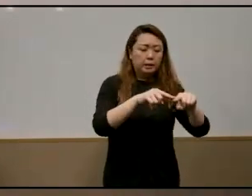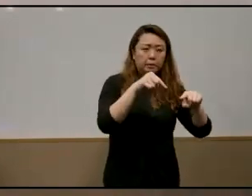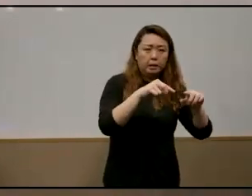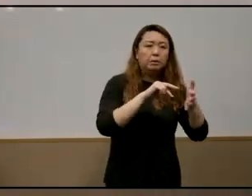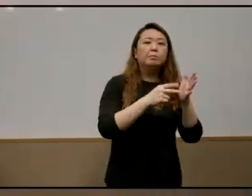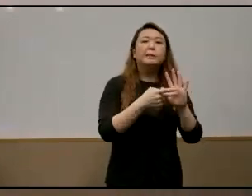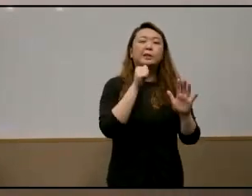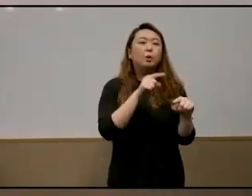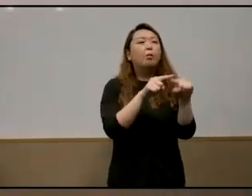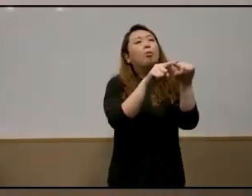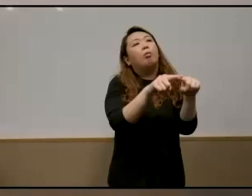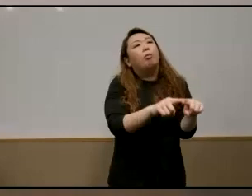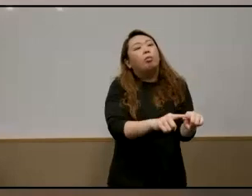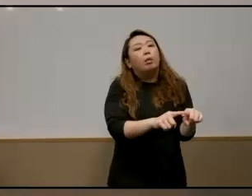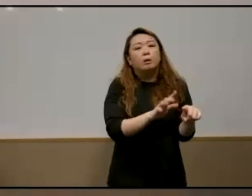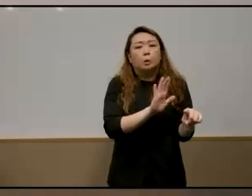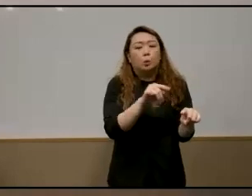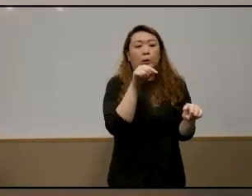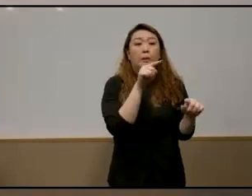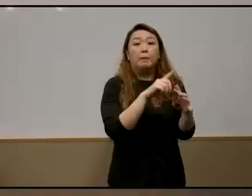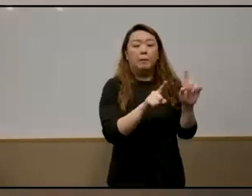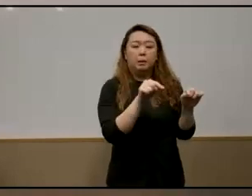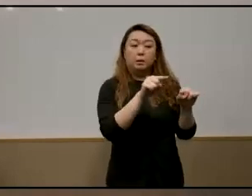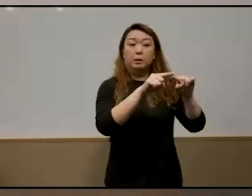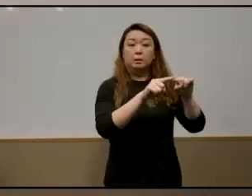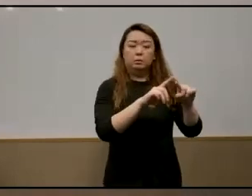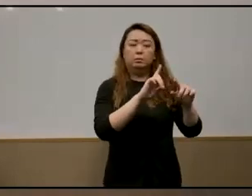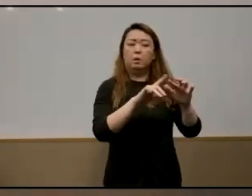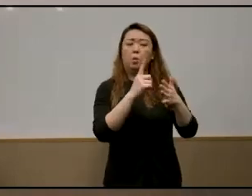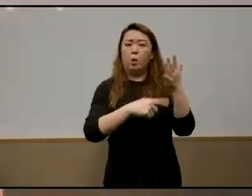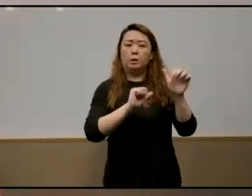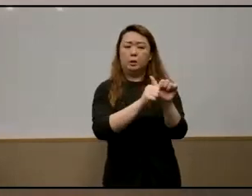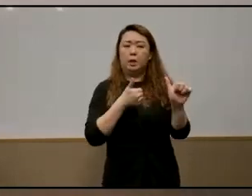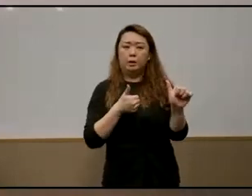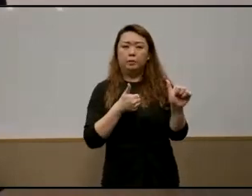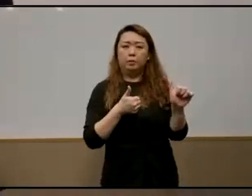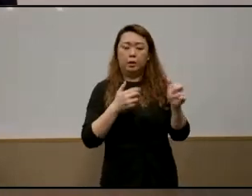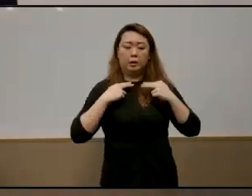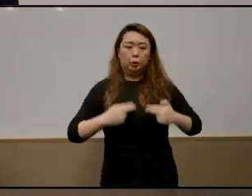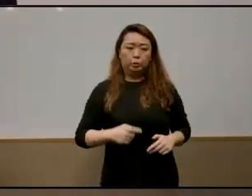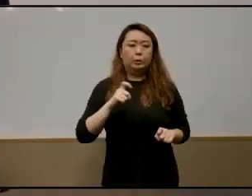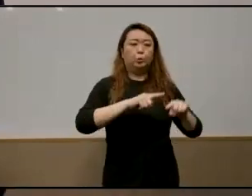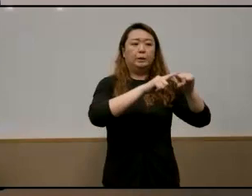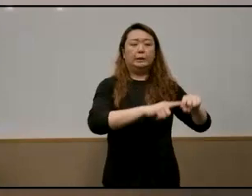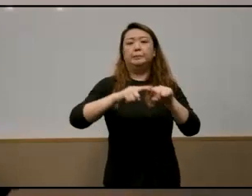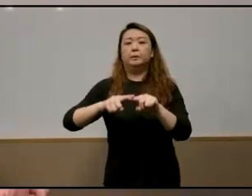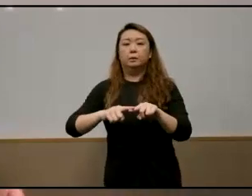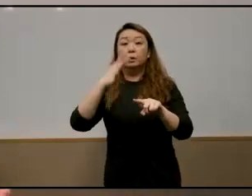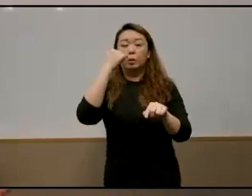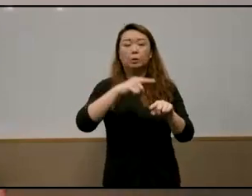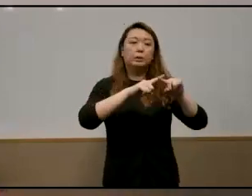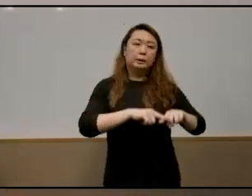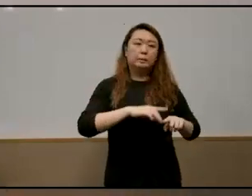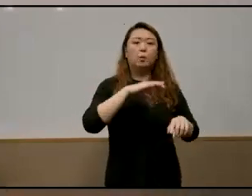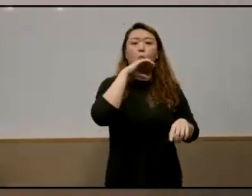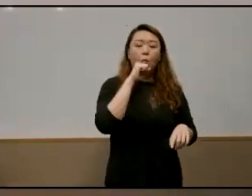passive reliance as it's sometimes understood but as an unavoidable part or fact of being human because we all depend in our old age